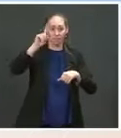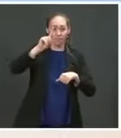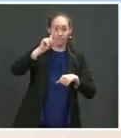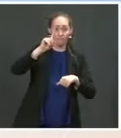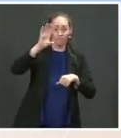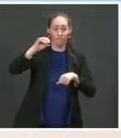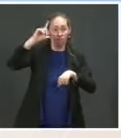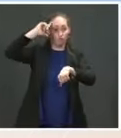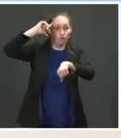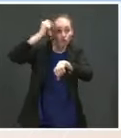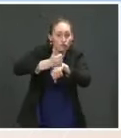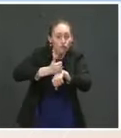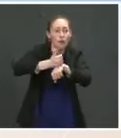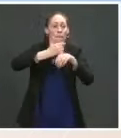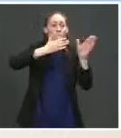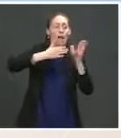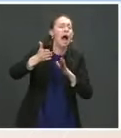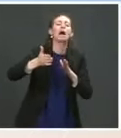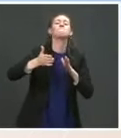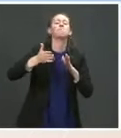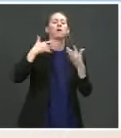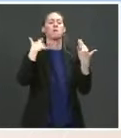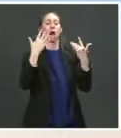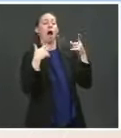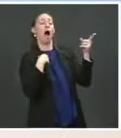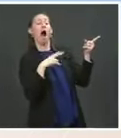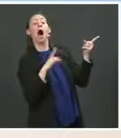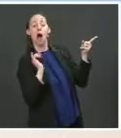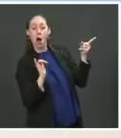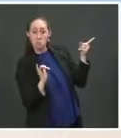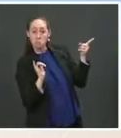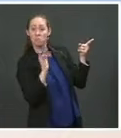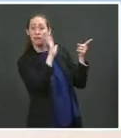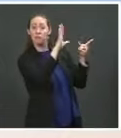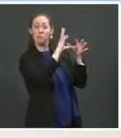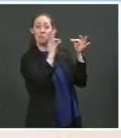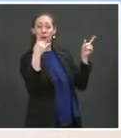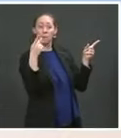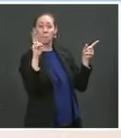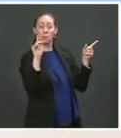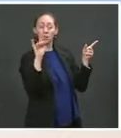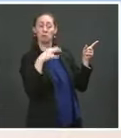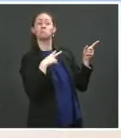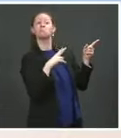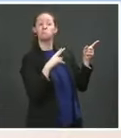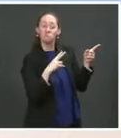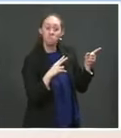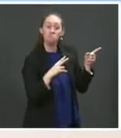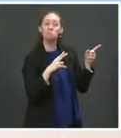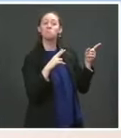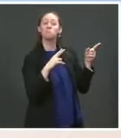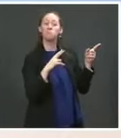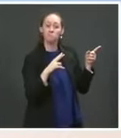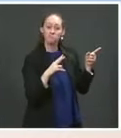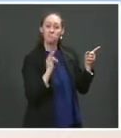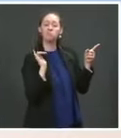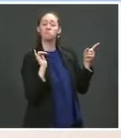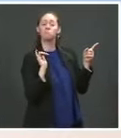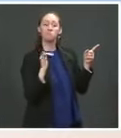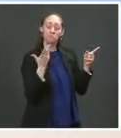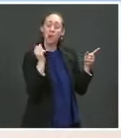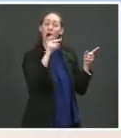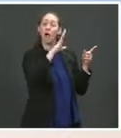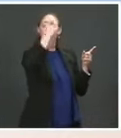Putin today. I thought he was pretty rational and put some decent visionary thoughts on about things we might want to be looking at and